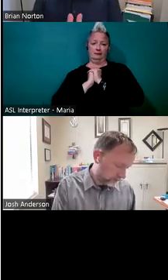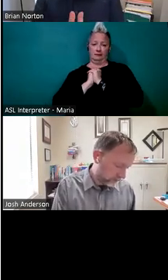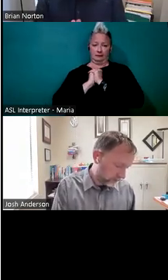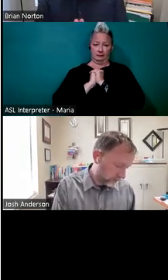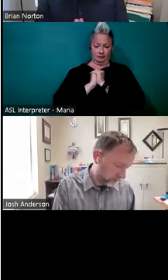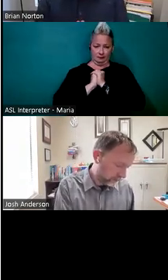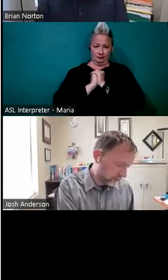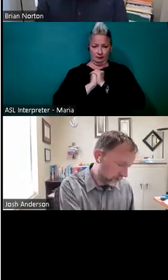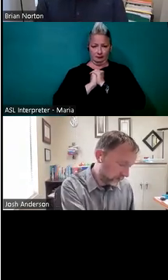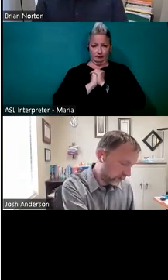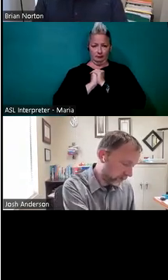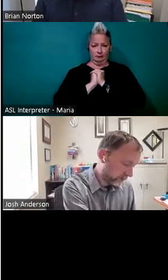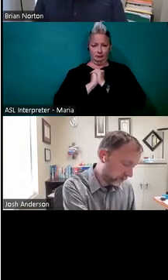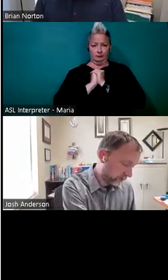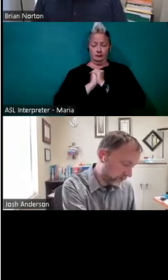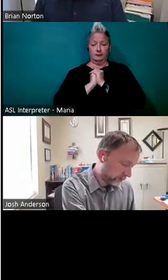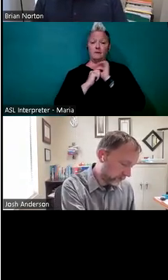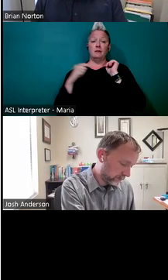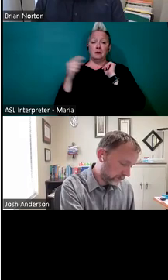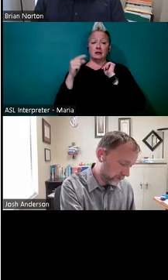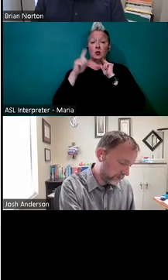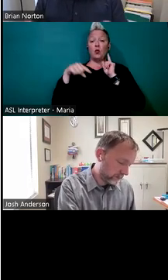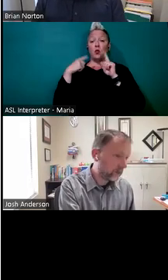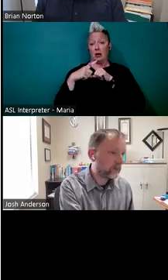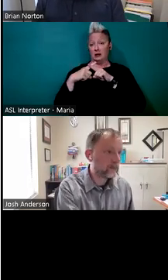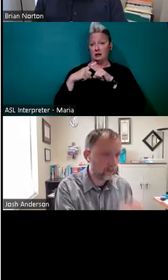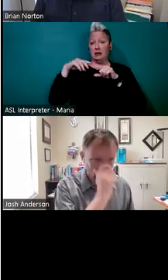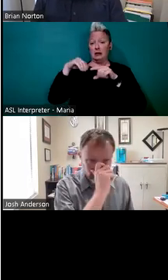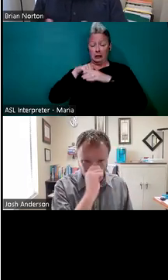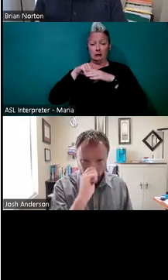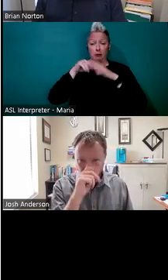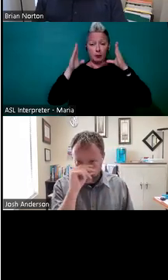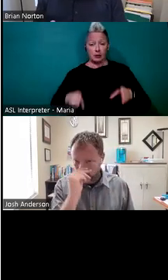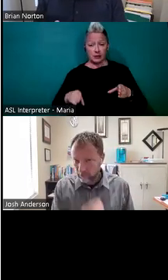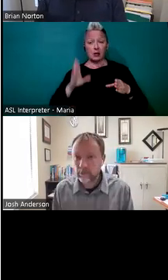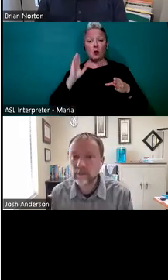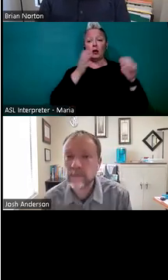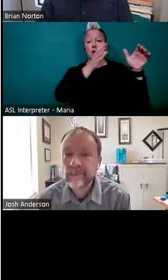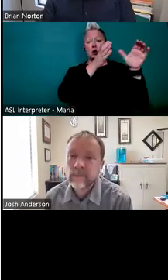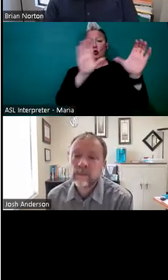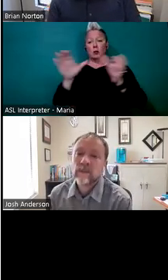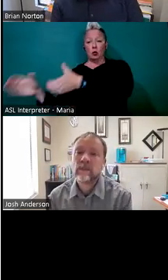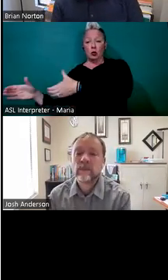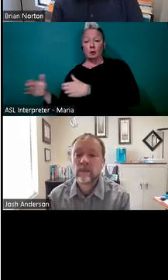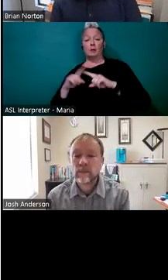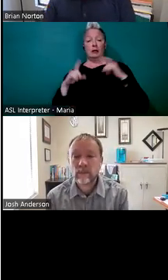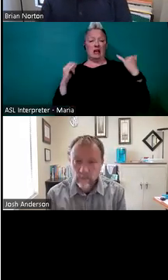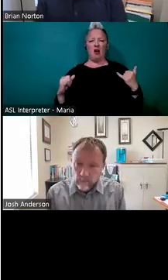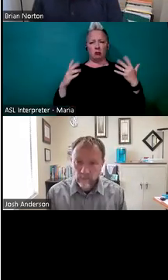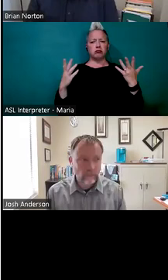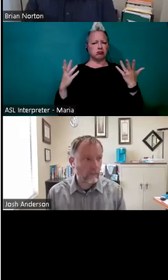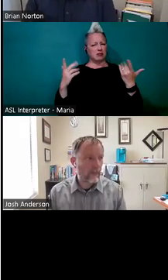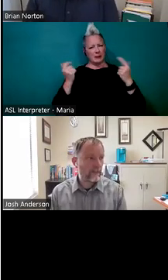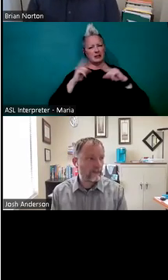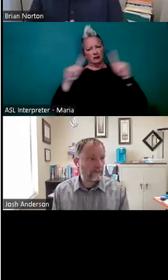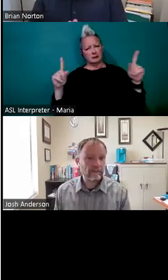placeholder for when we would break out into groups in person while we're all online. And so we're going to do this a little bit differently. And so I'll explain this a little bit